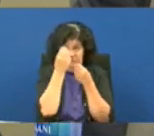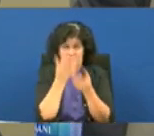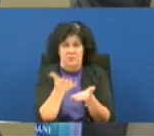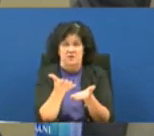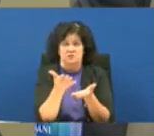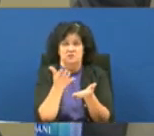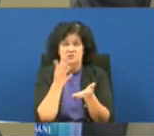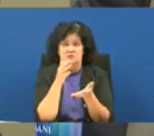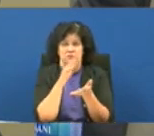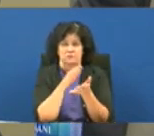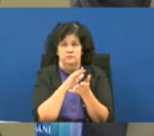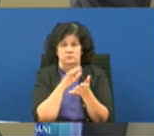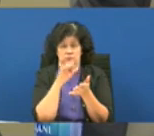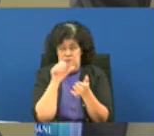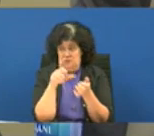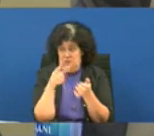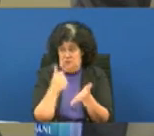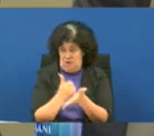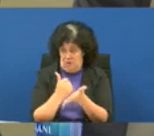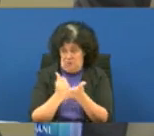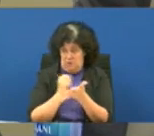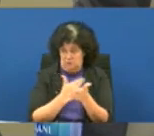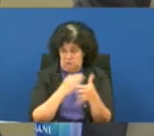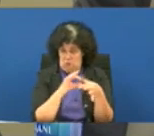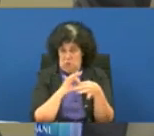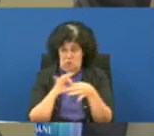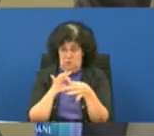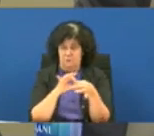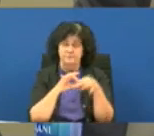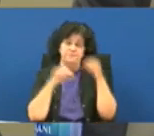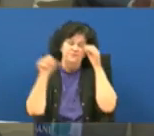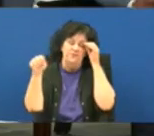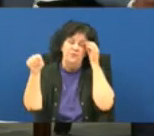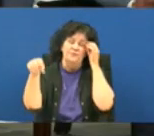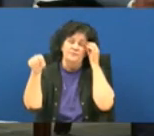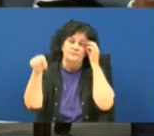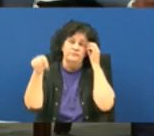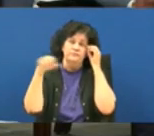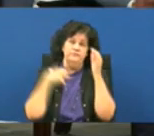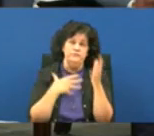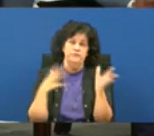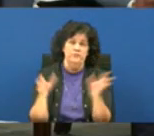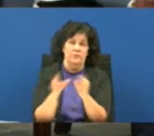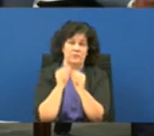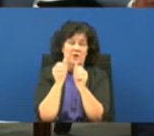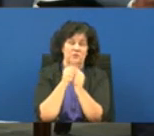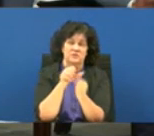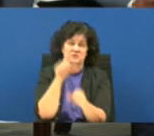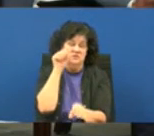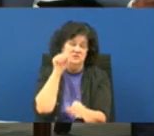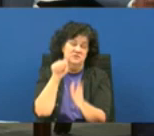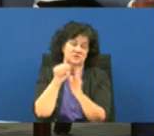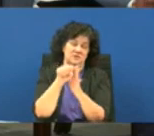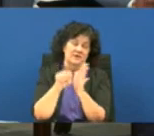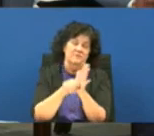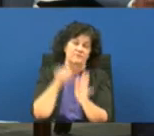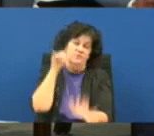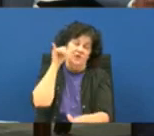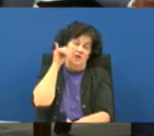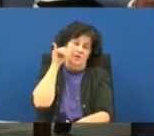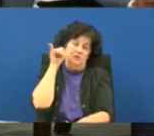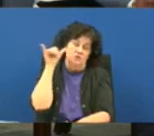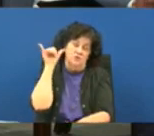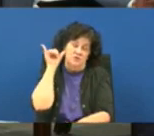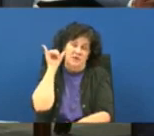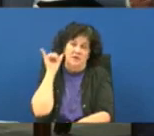that's uh that's spot on so can you help us coordinate that yes and we actually met with the state yesterday and then i want to clarify one thing if i may um